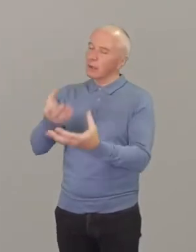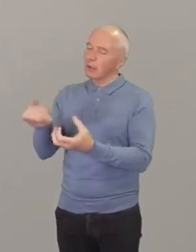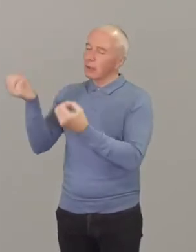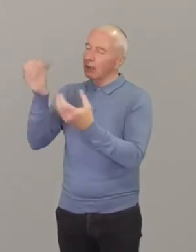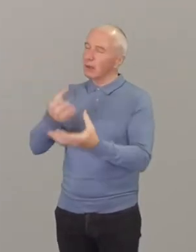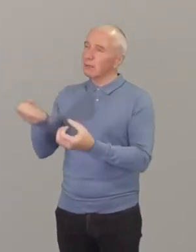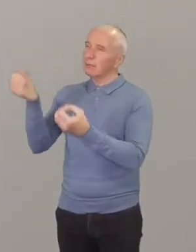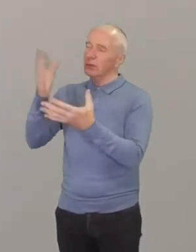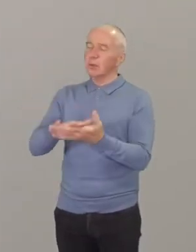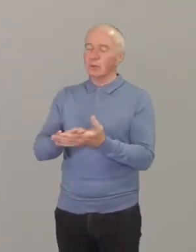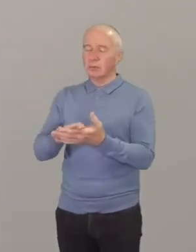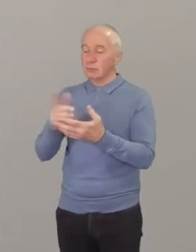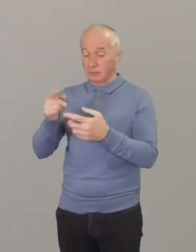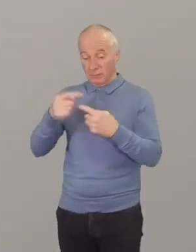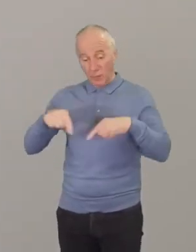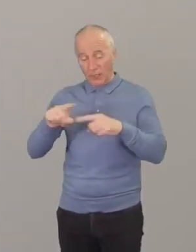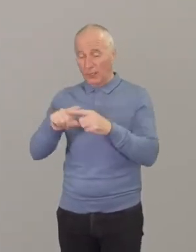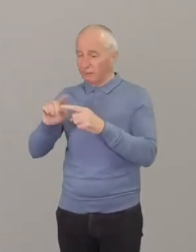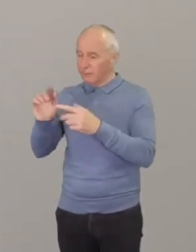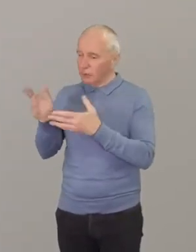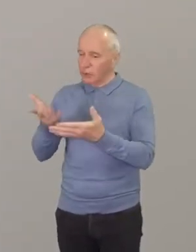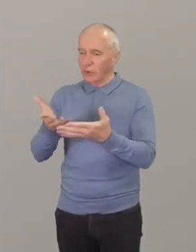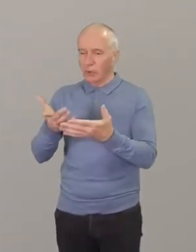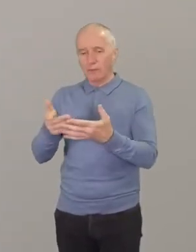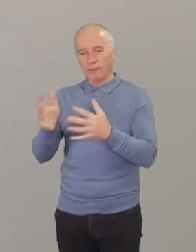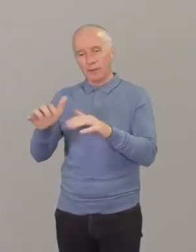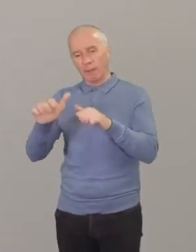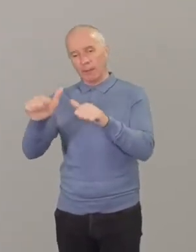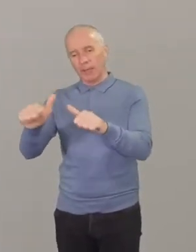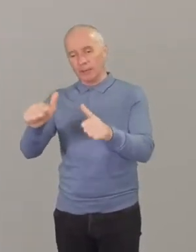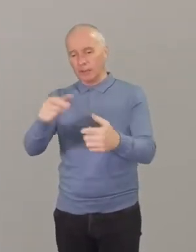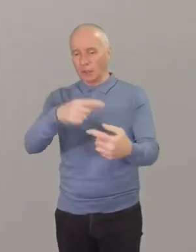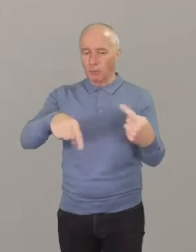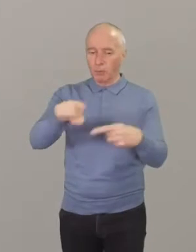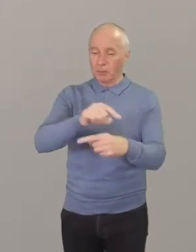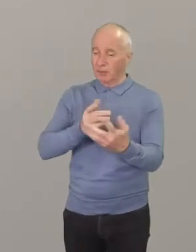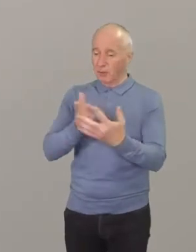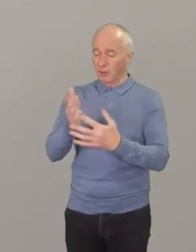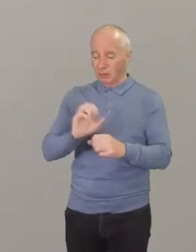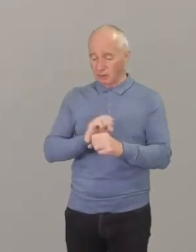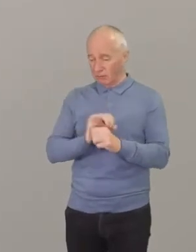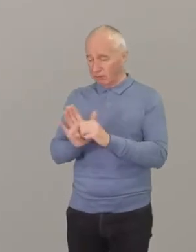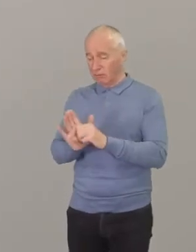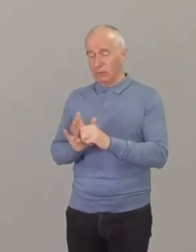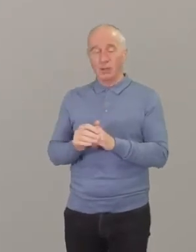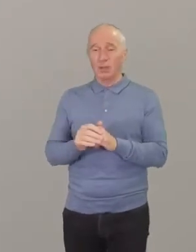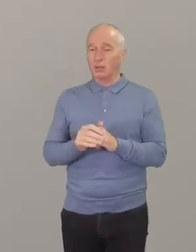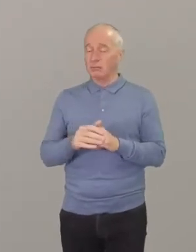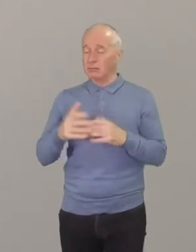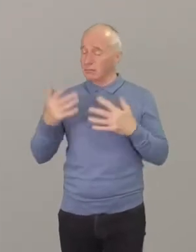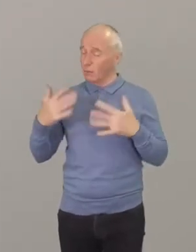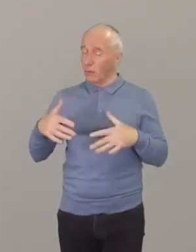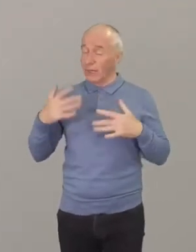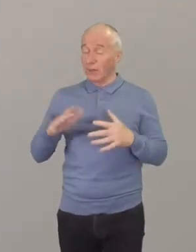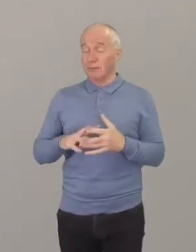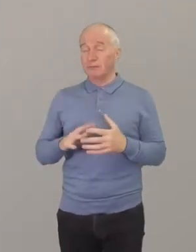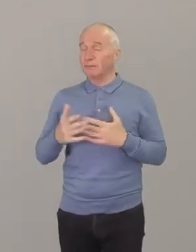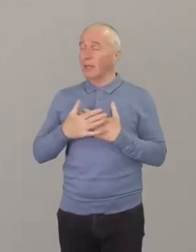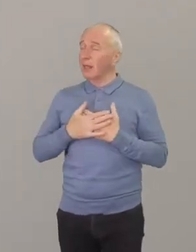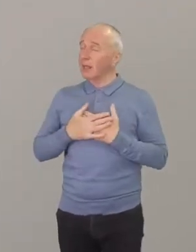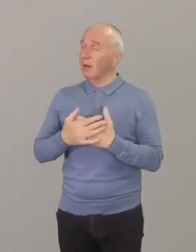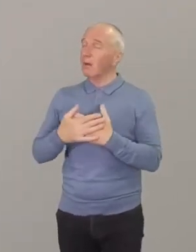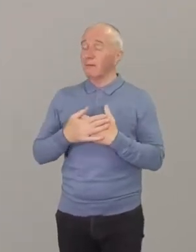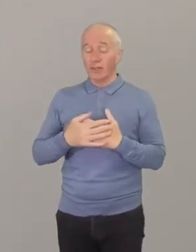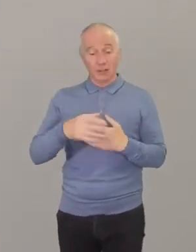served and blessed our communities through this crisis as best we can and that has just been amazing to see and I just love all the